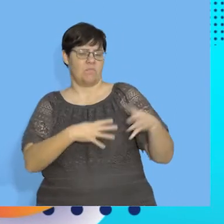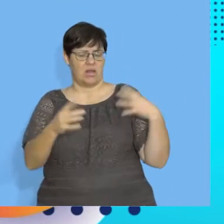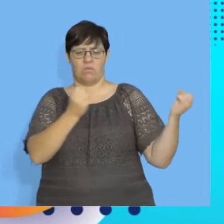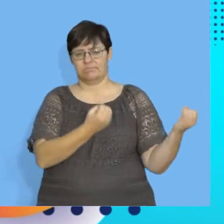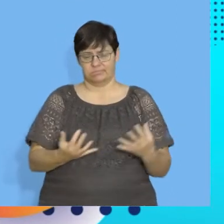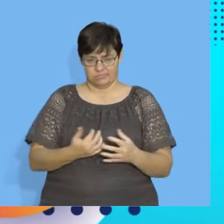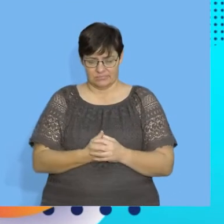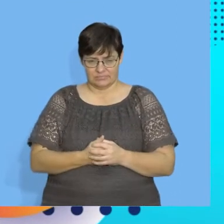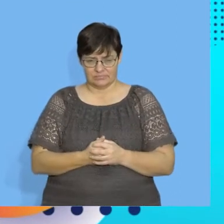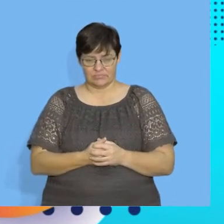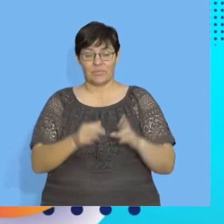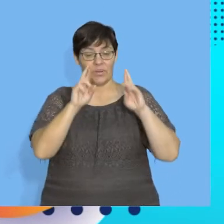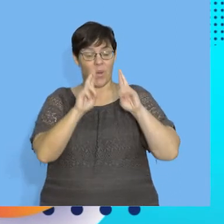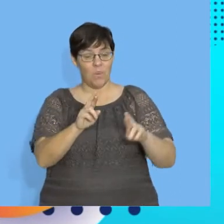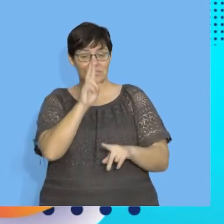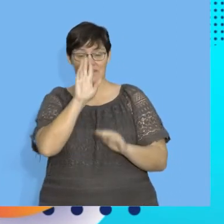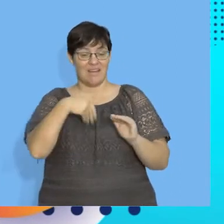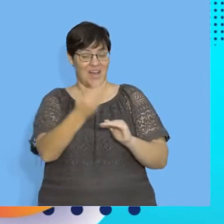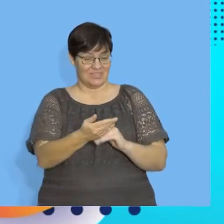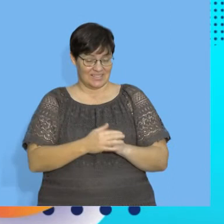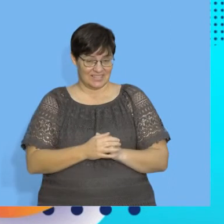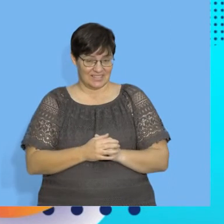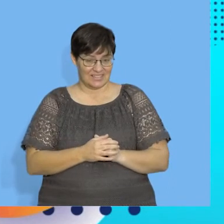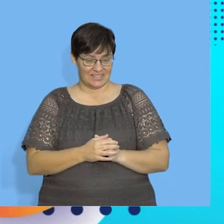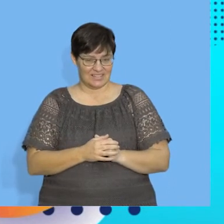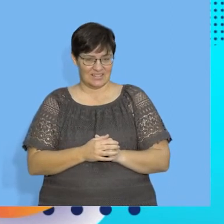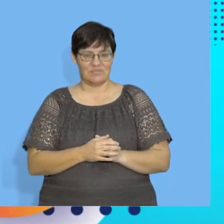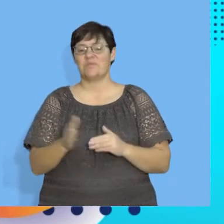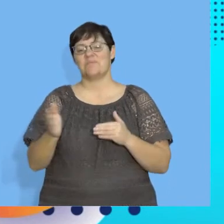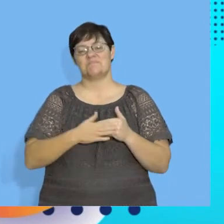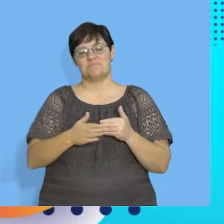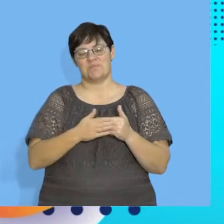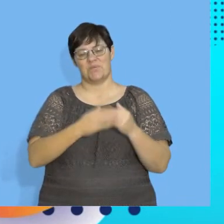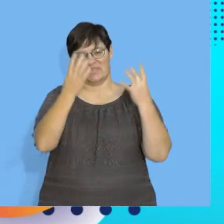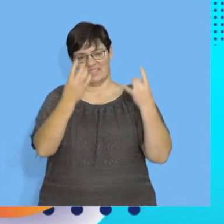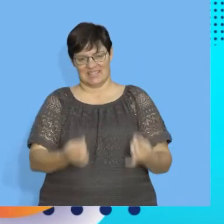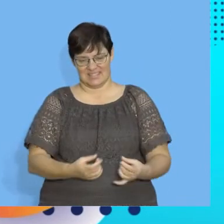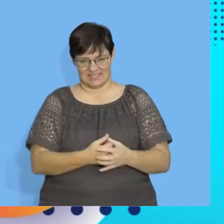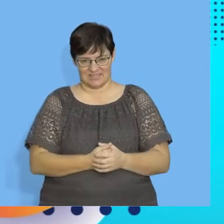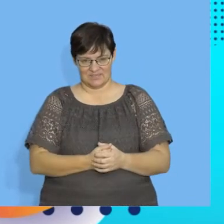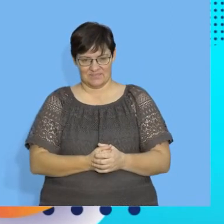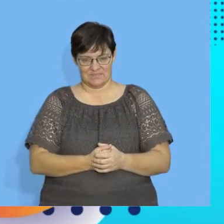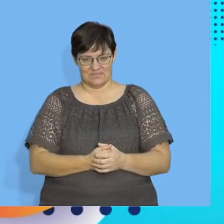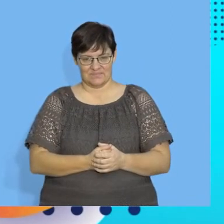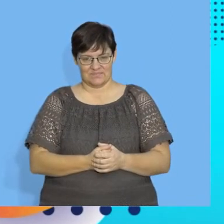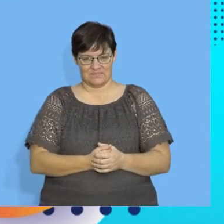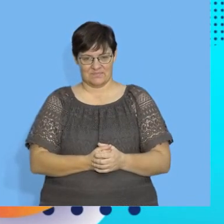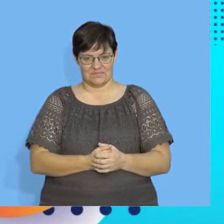formula or something like that? I hope to see you after the break with more statistics.